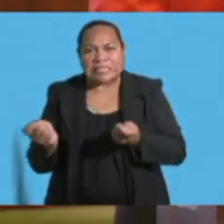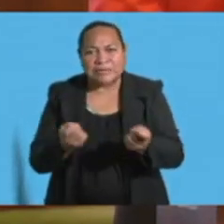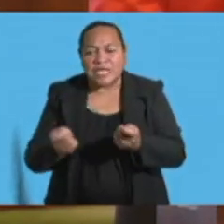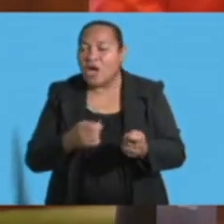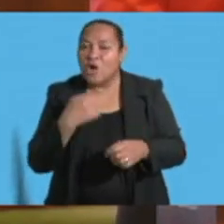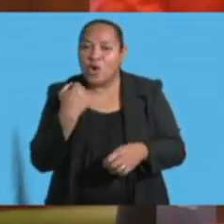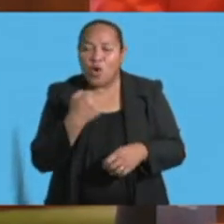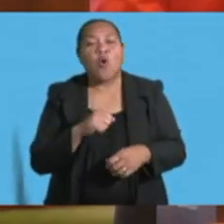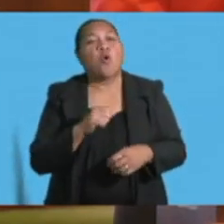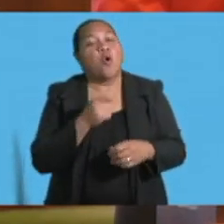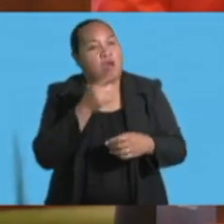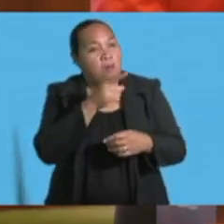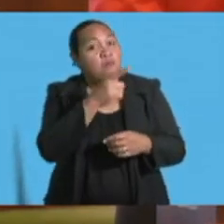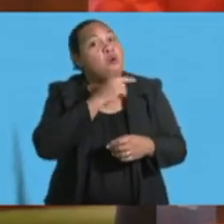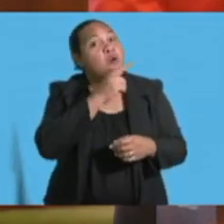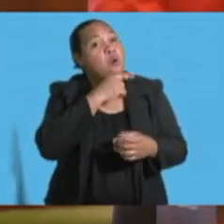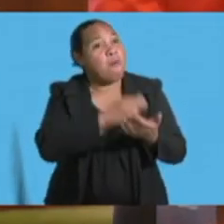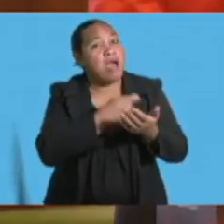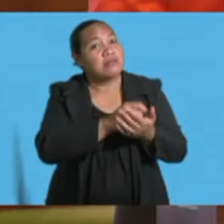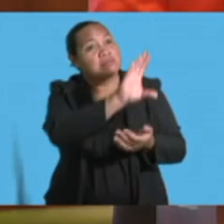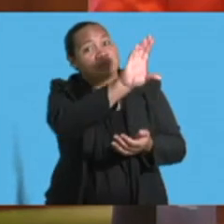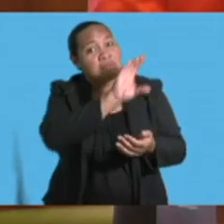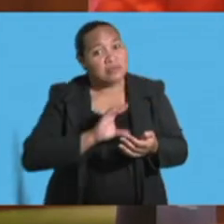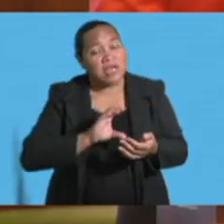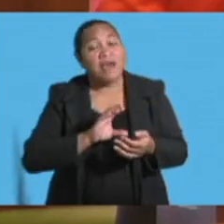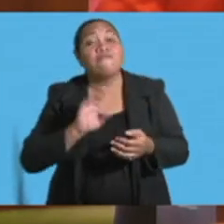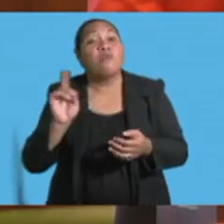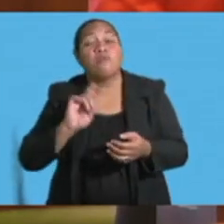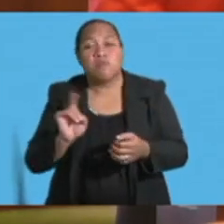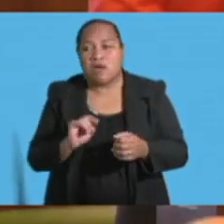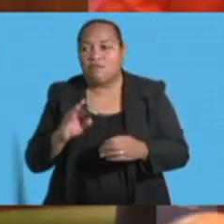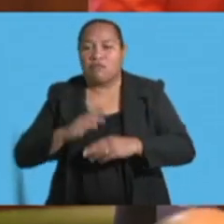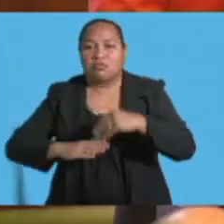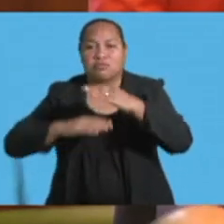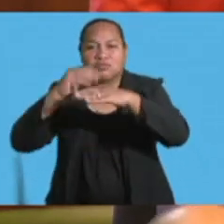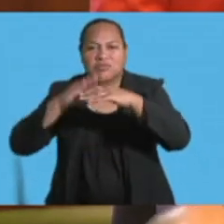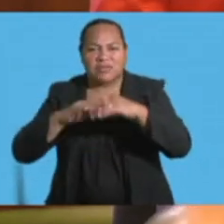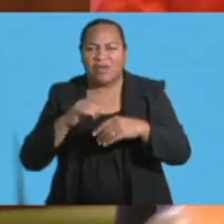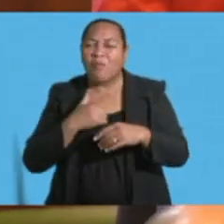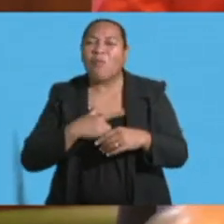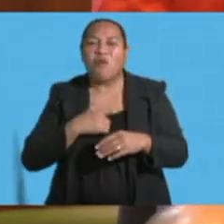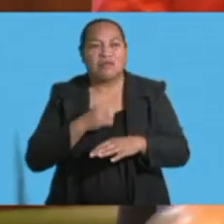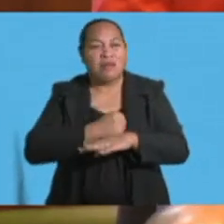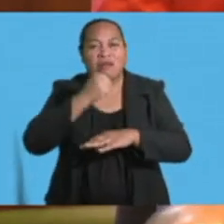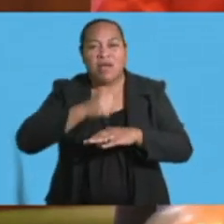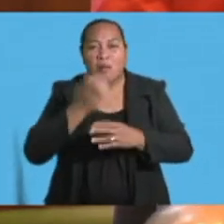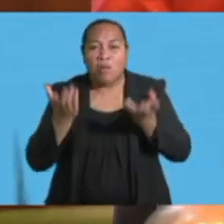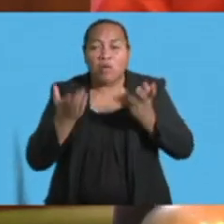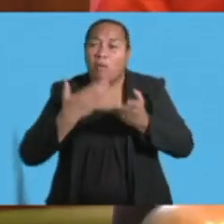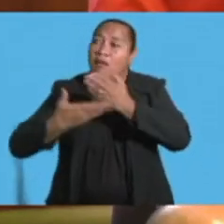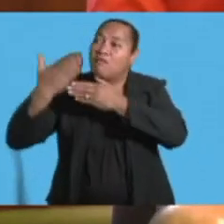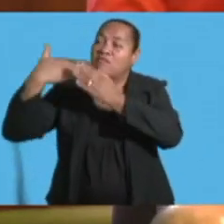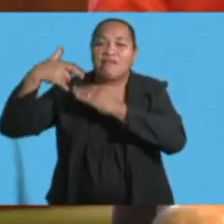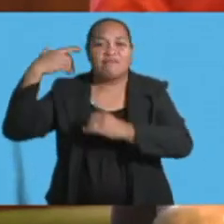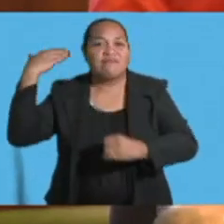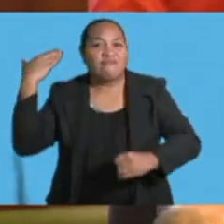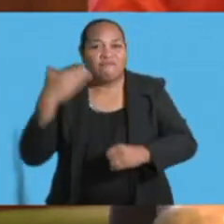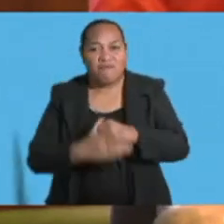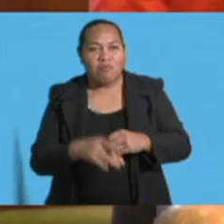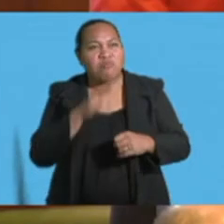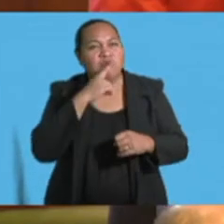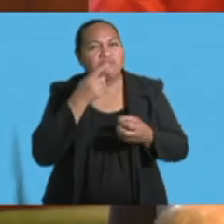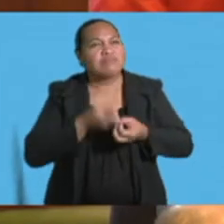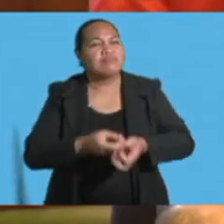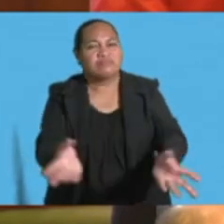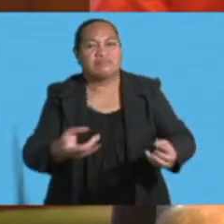-needed infrastructure that, unfortunately, was horrendously neglected by past leadership. Like in any